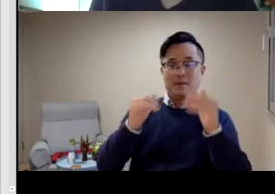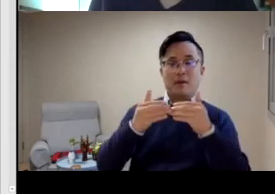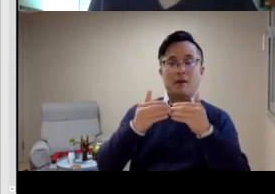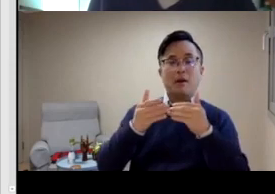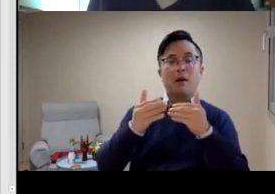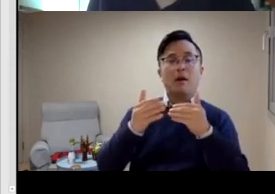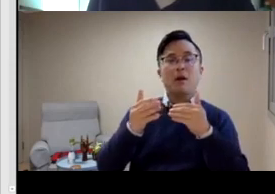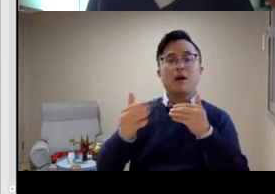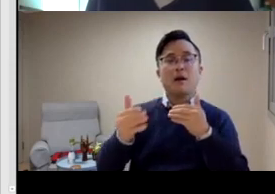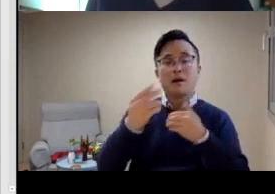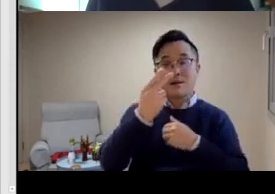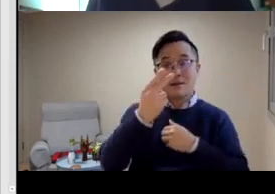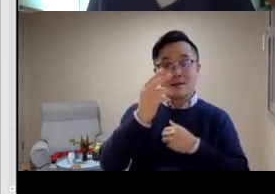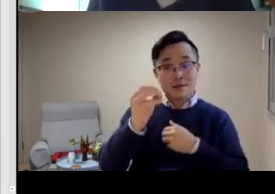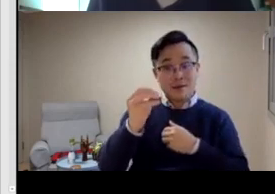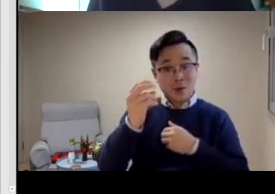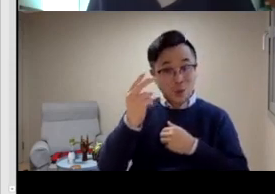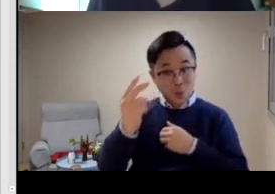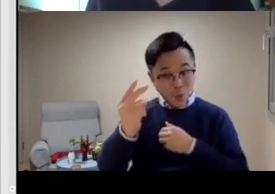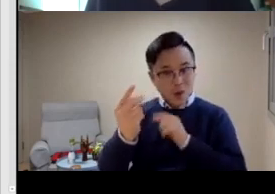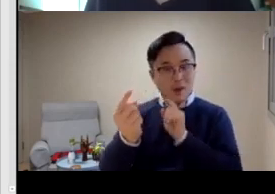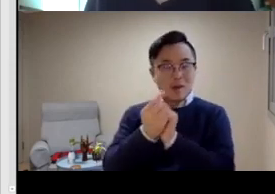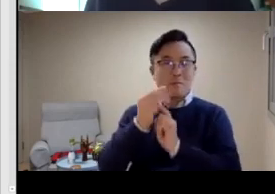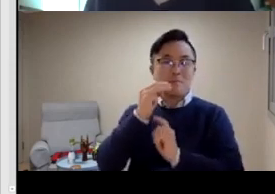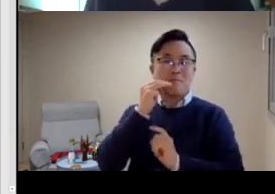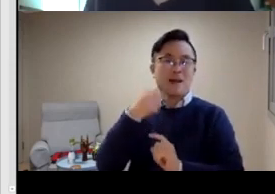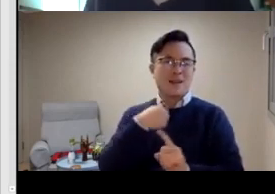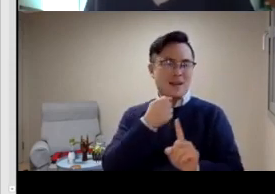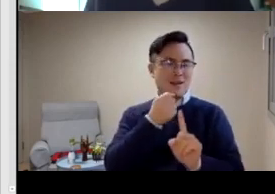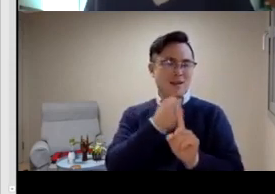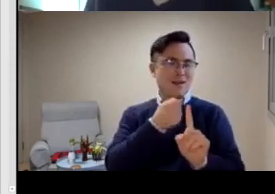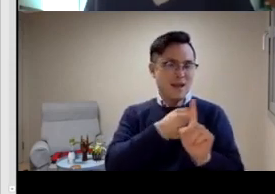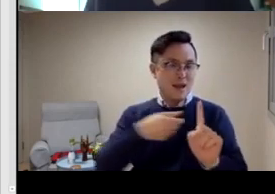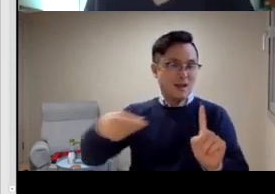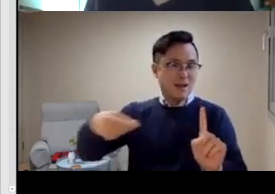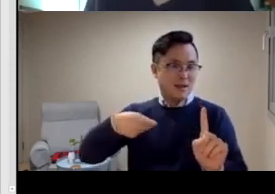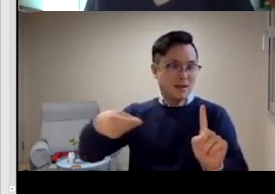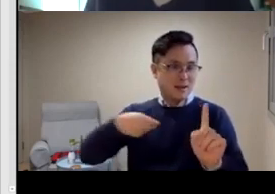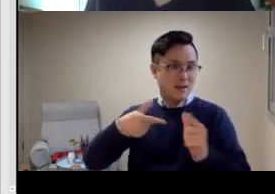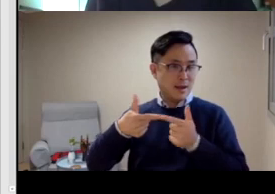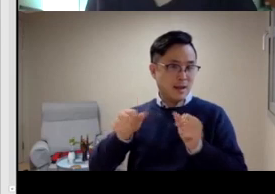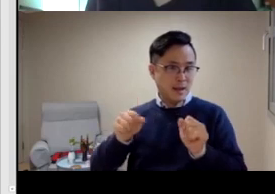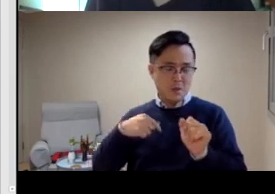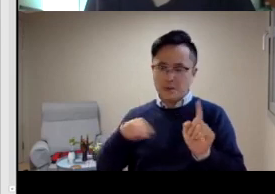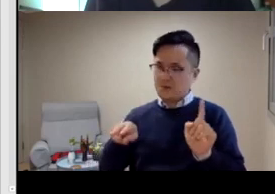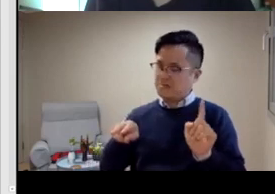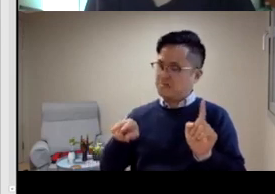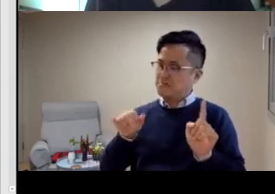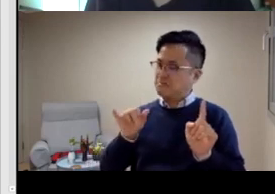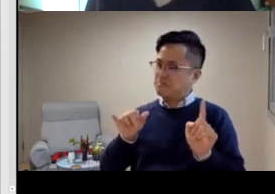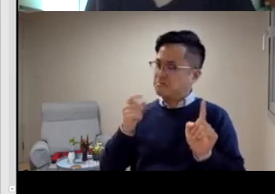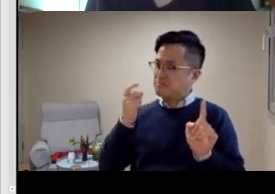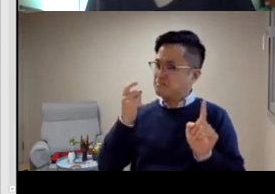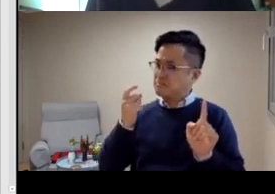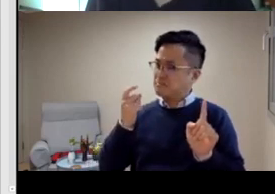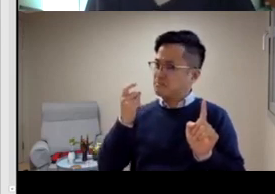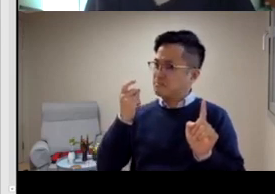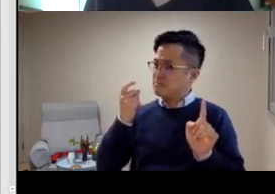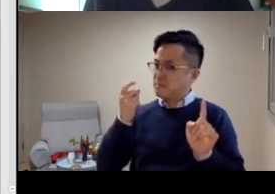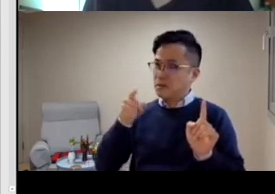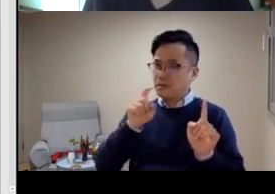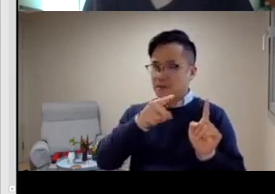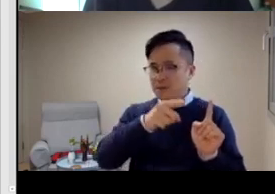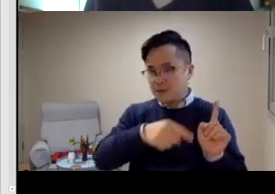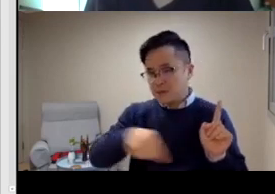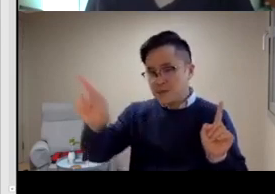with a linguist. said, Well, that's interesting. That was pretty interesting. And then later, a few years later, then I met Marilyn, I met